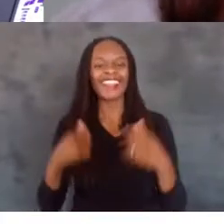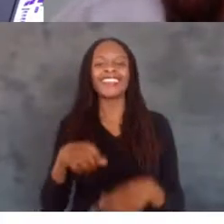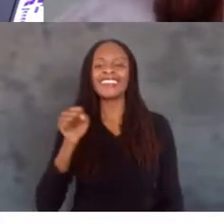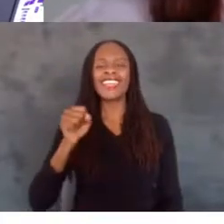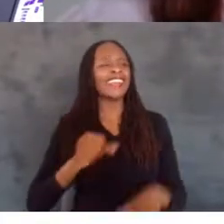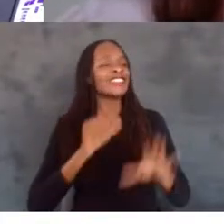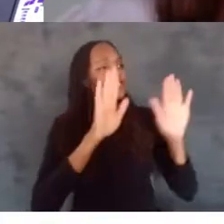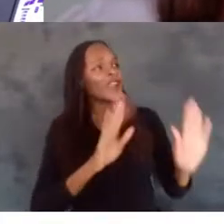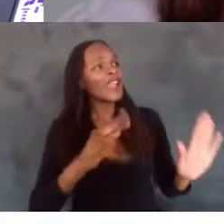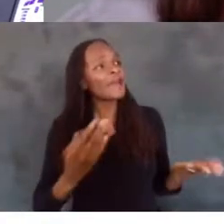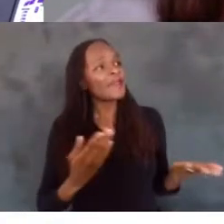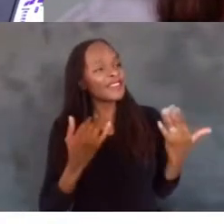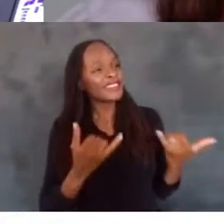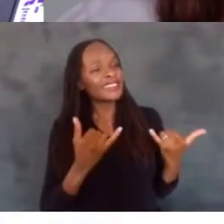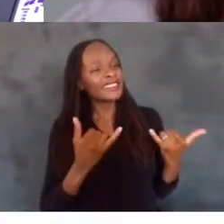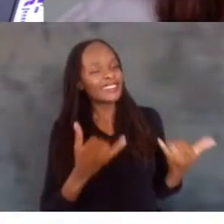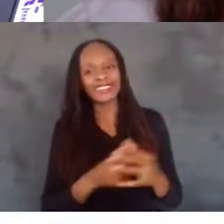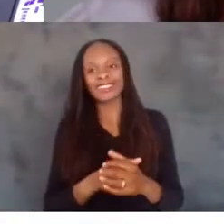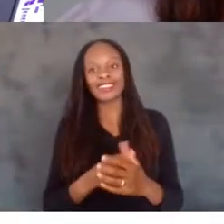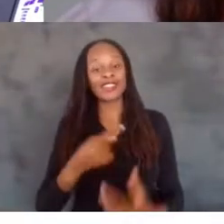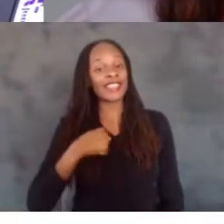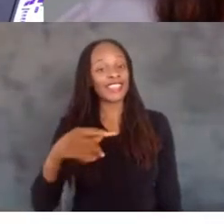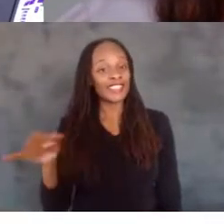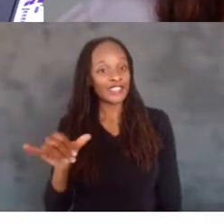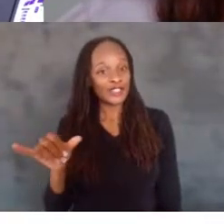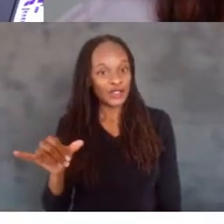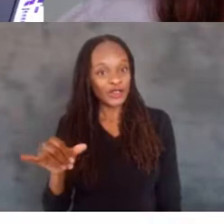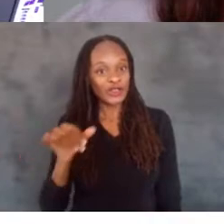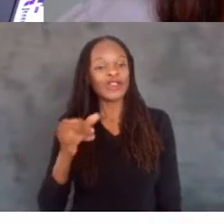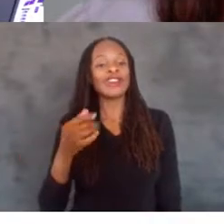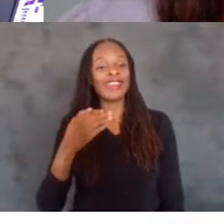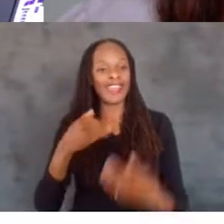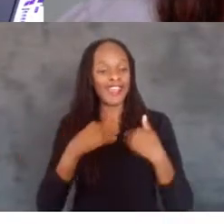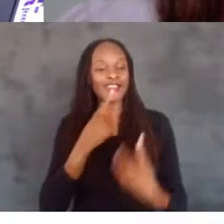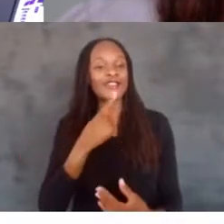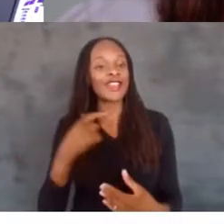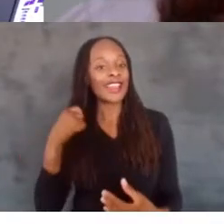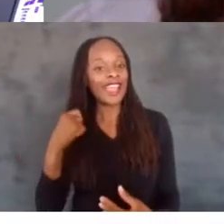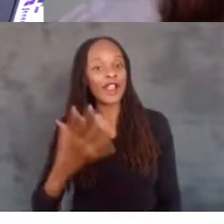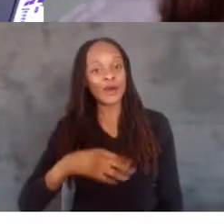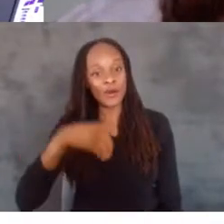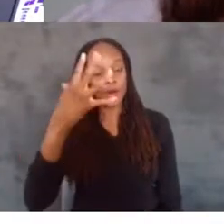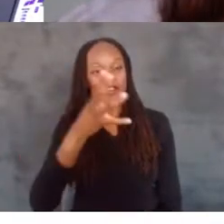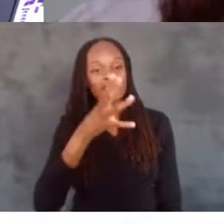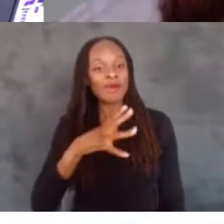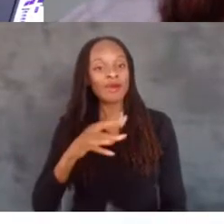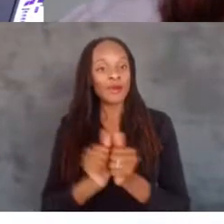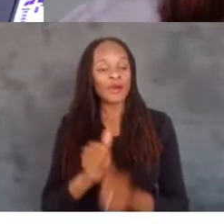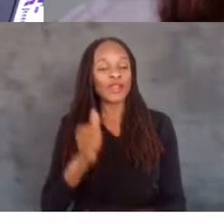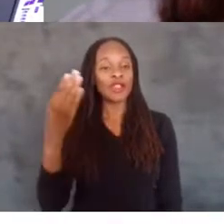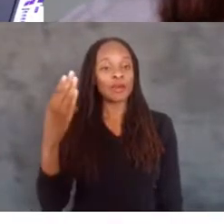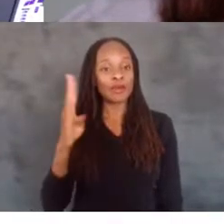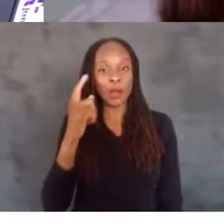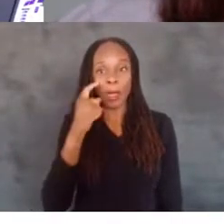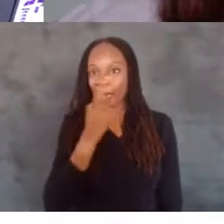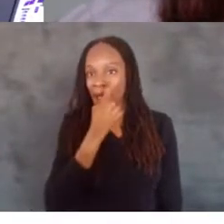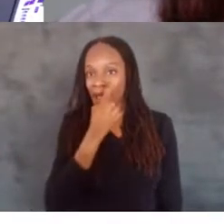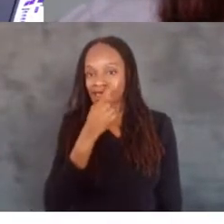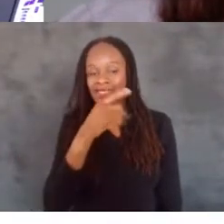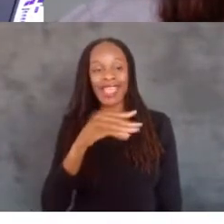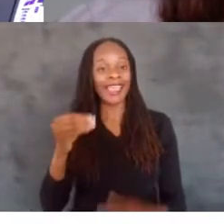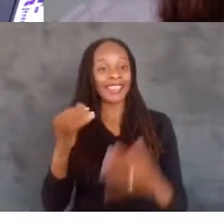be here today. I, too, am a fellow redhead, white female with blue eyes. And today